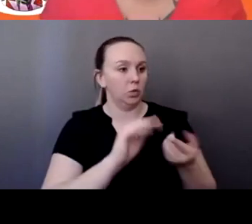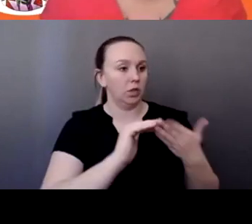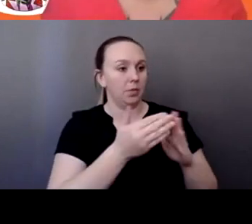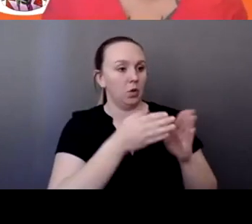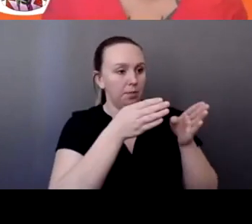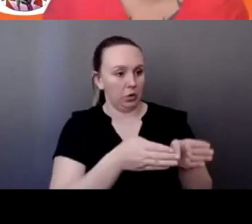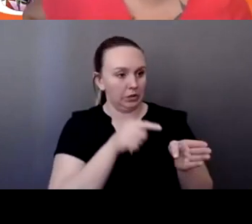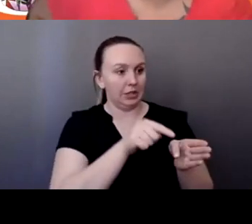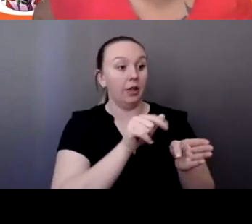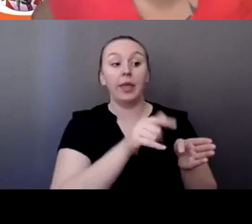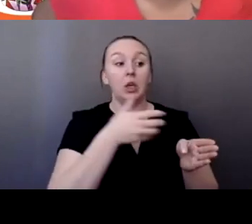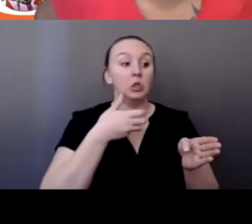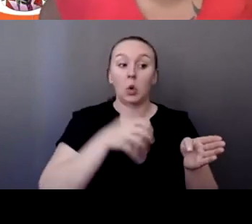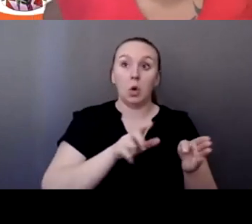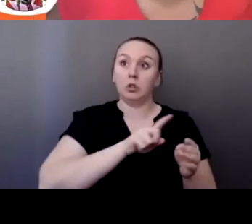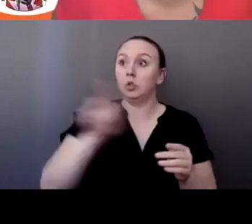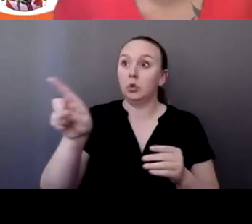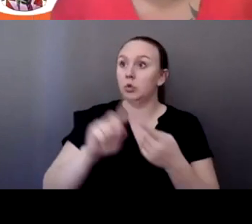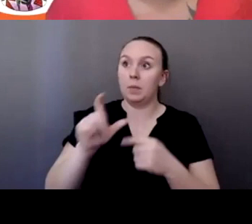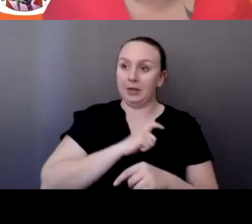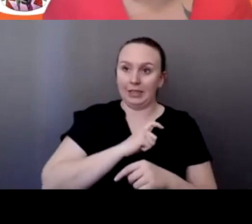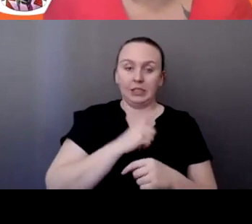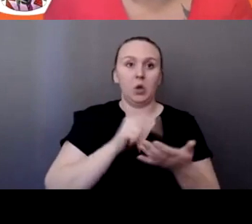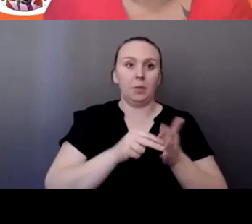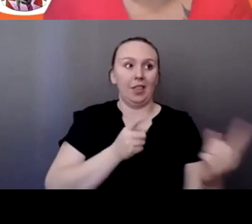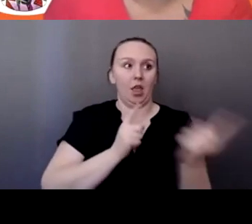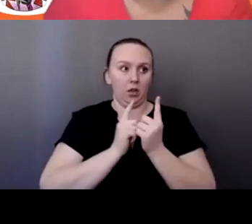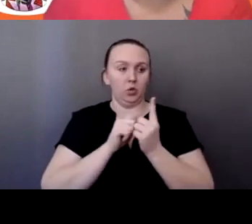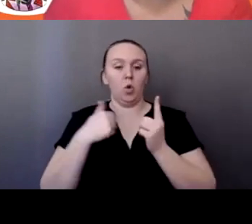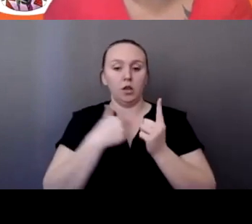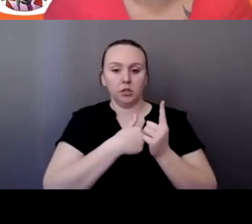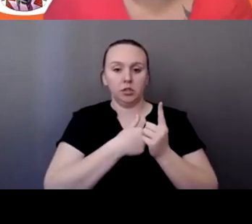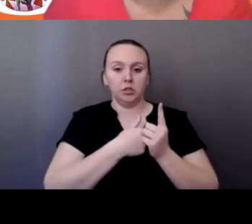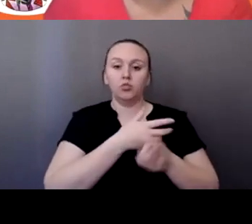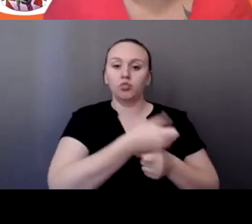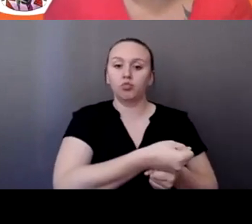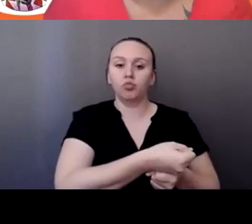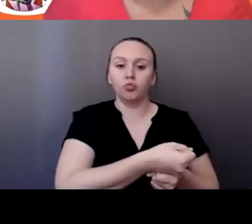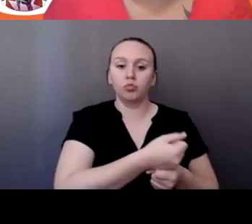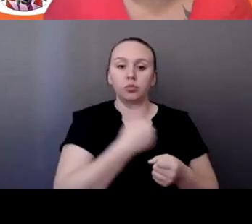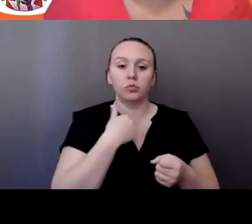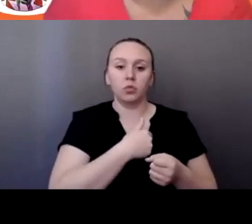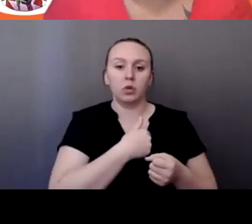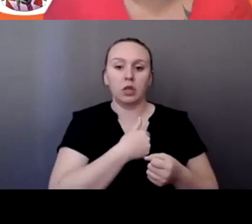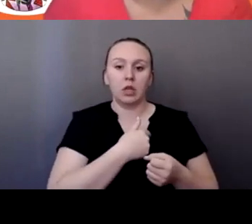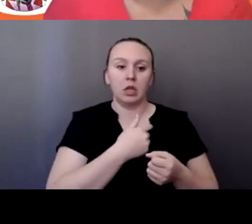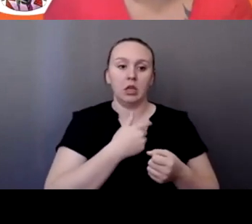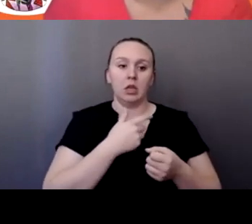community member doesn't want to go to the police. So they come to us and we actually hold the person accountable